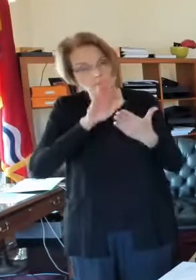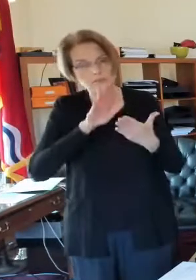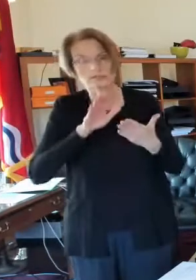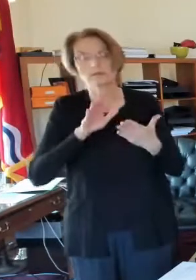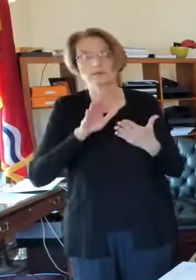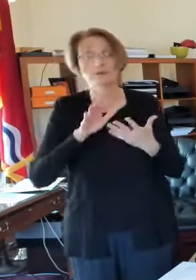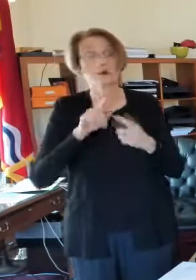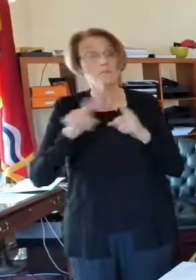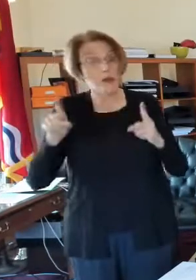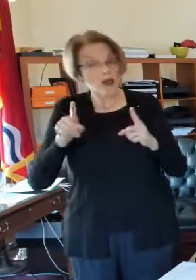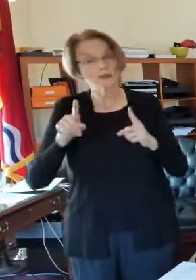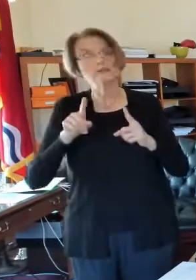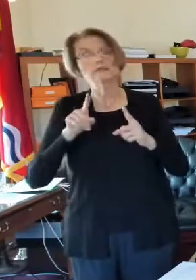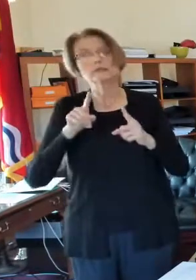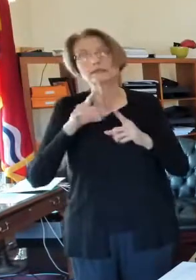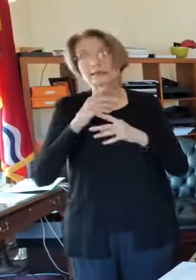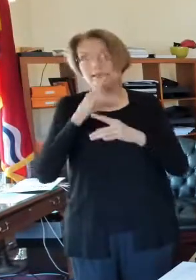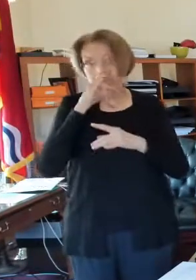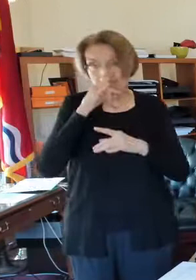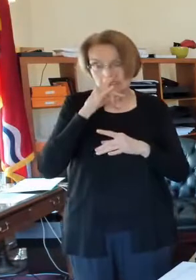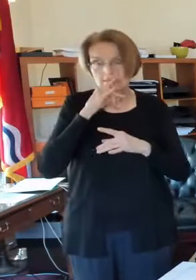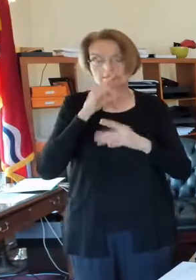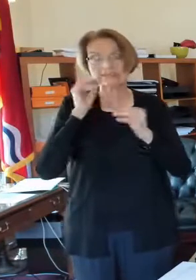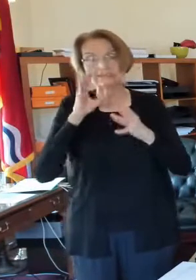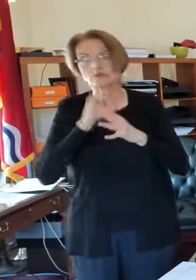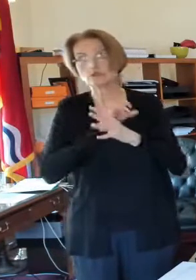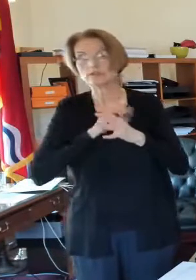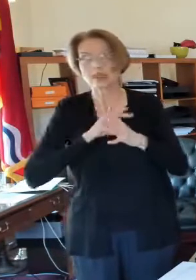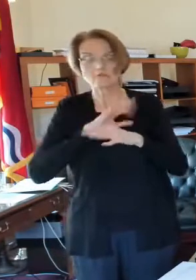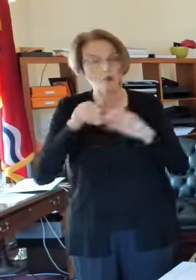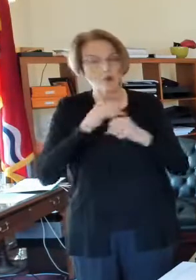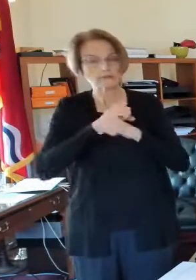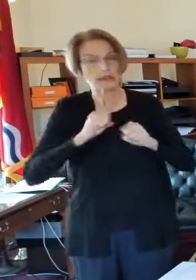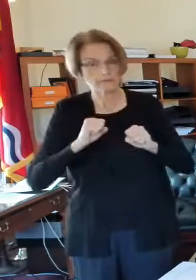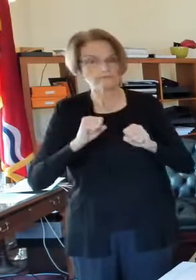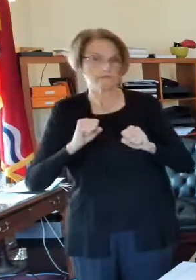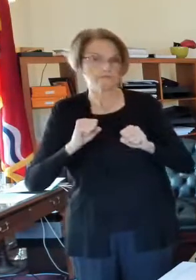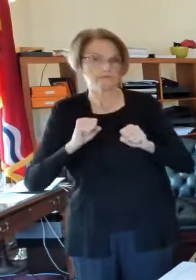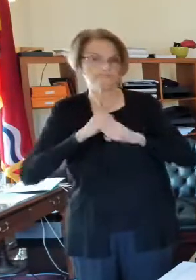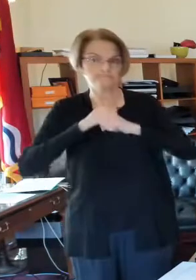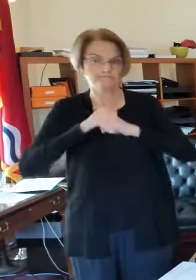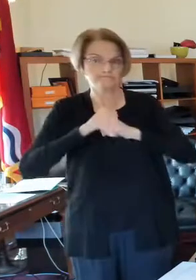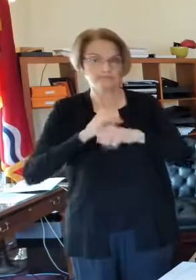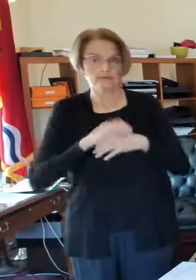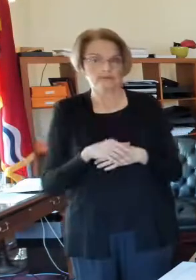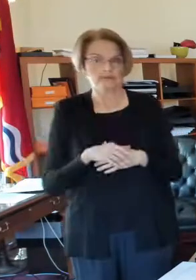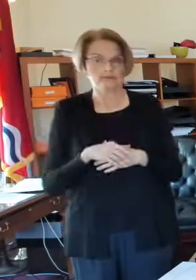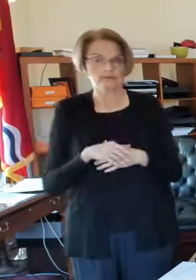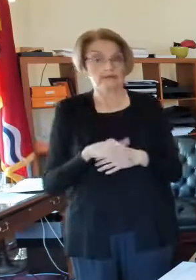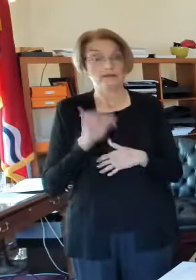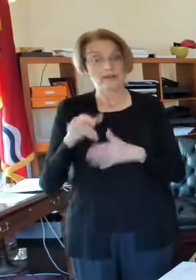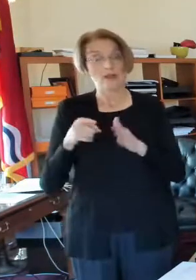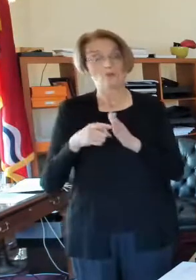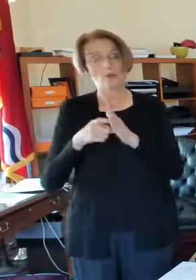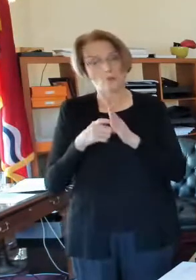want to keep teachers safe, want to keep staff safe, all of which requires a lot of additional